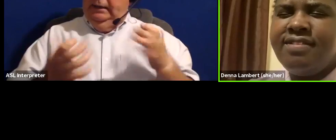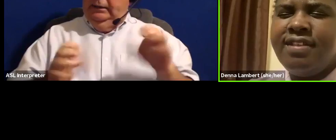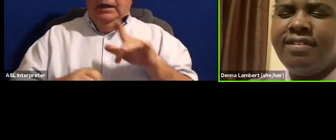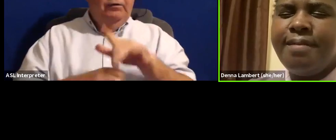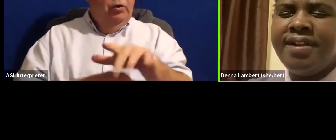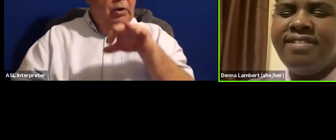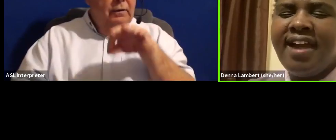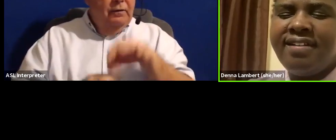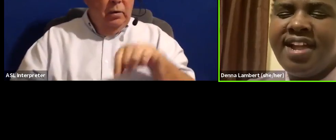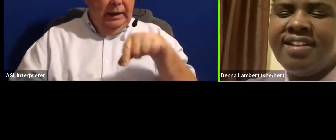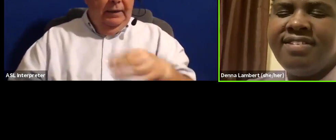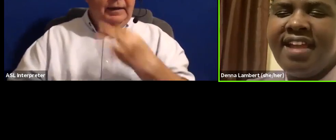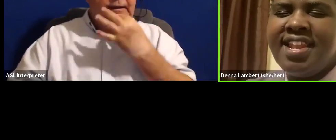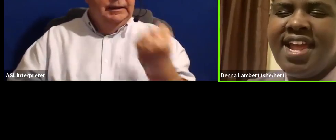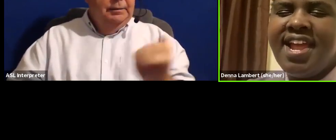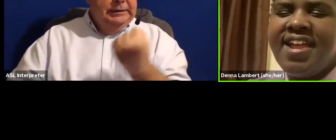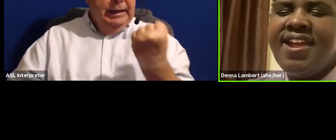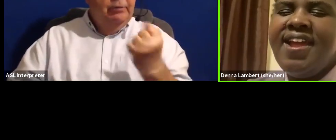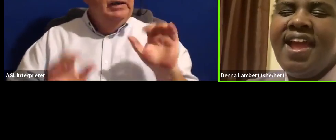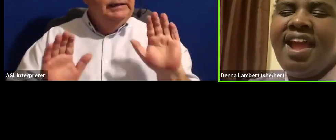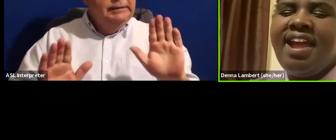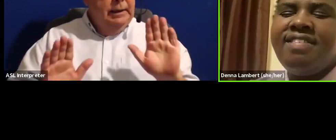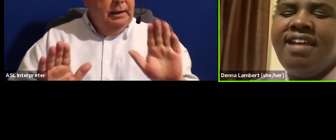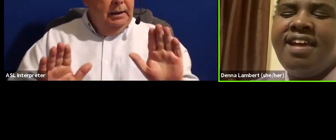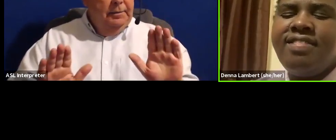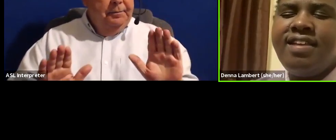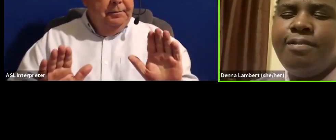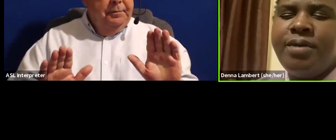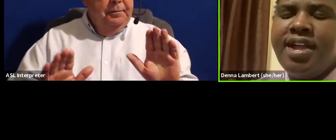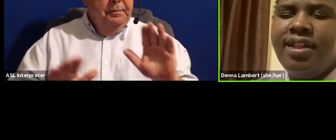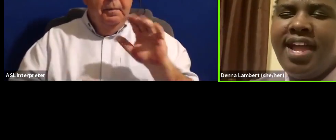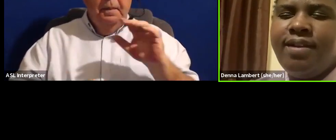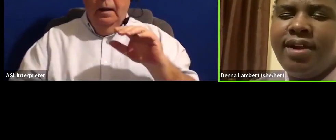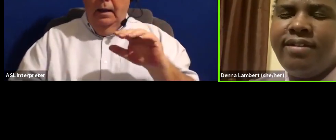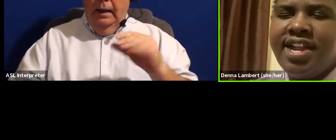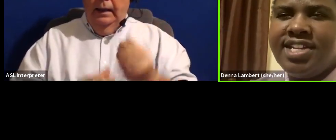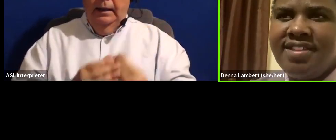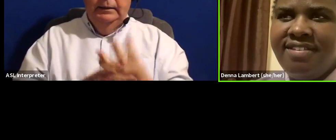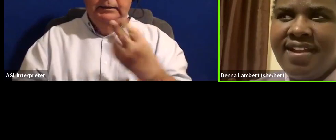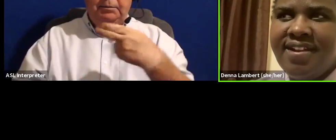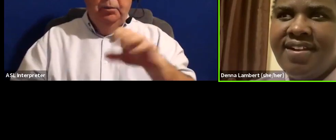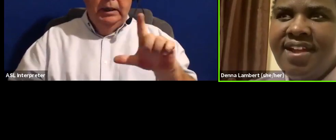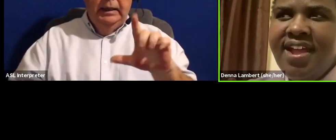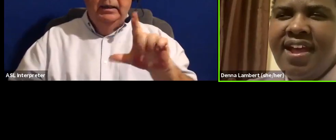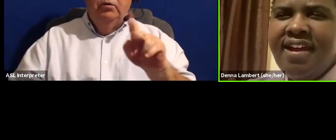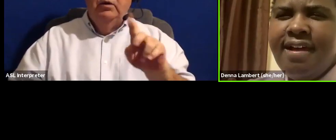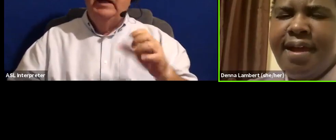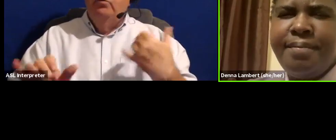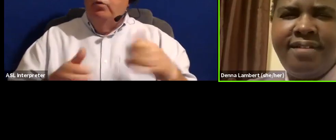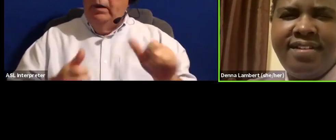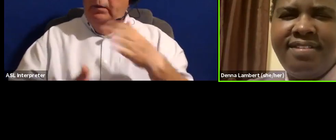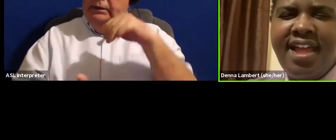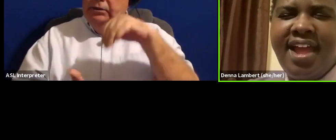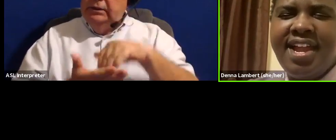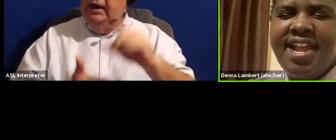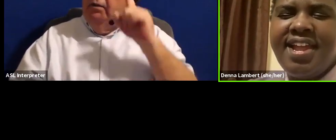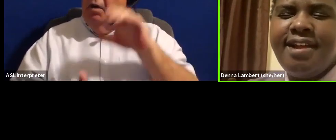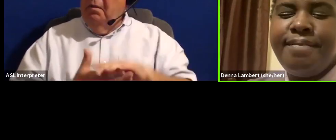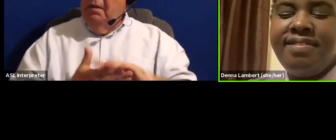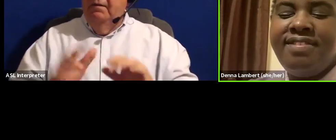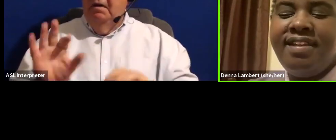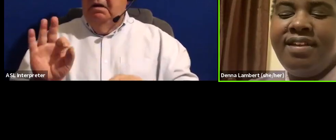is this coming Saturday and Sunday at the Spring Hill Lake Recreation Center. I believe it's